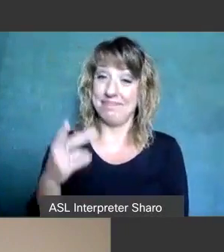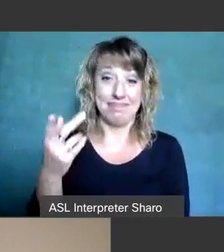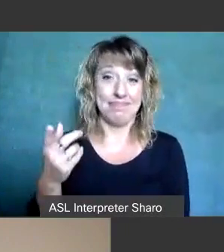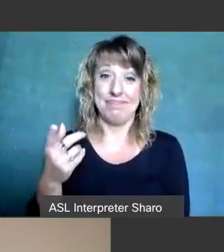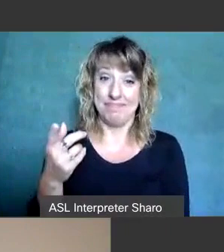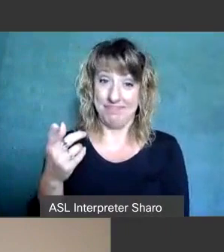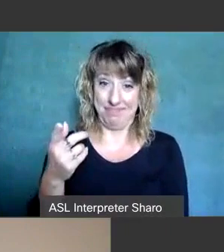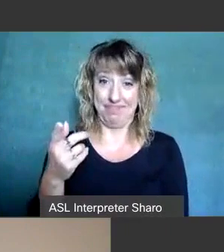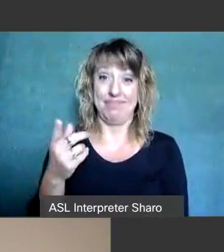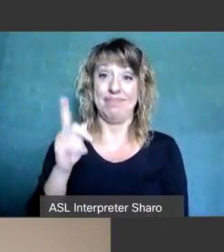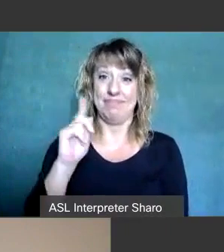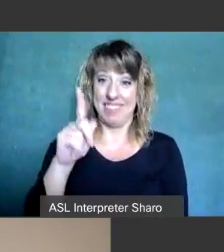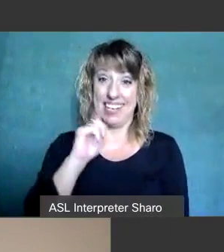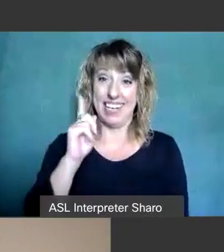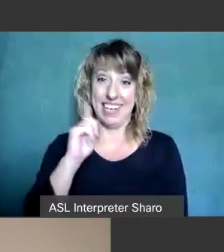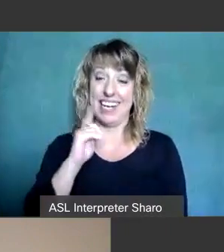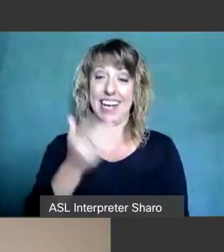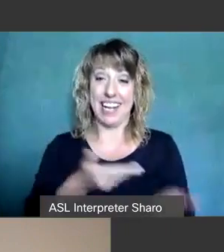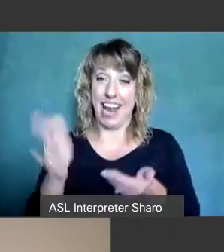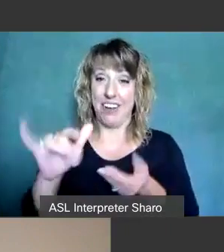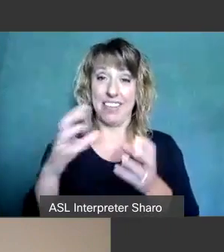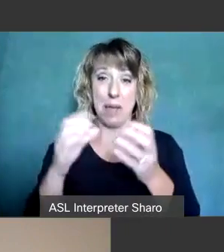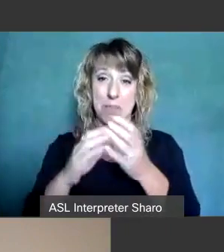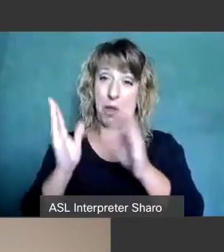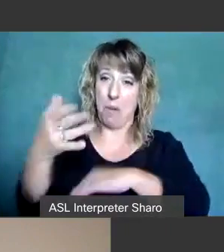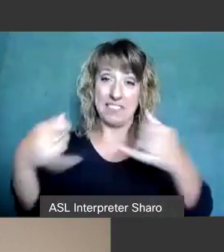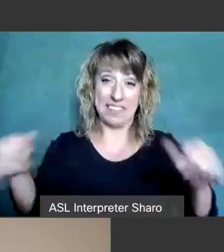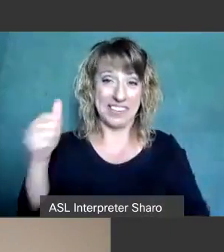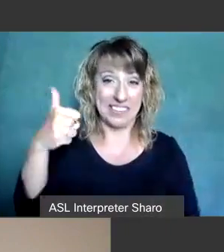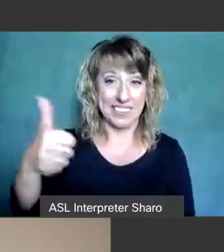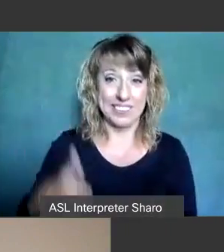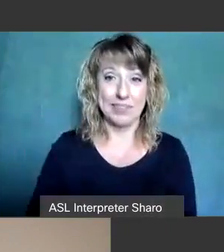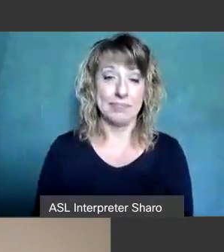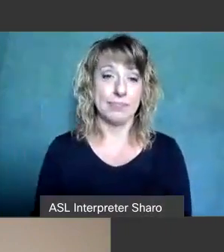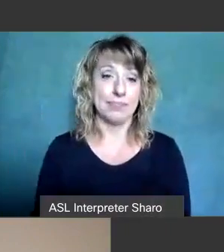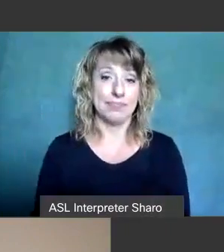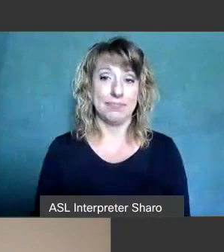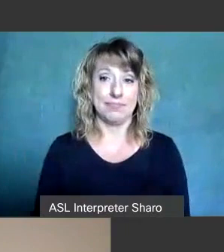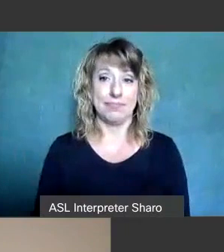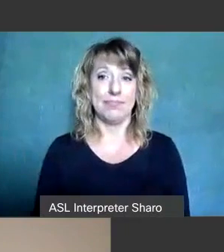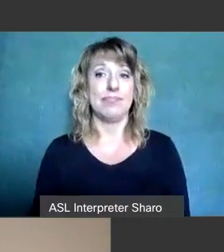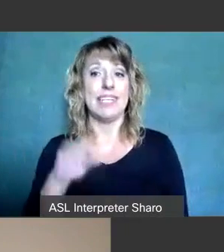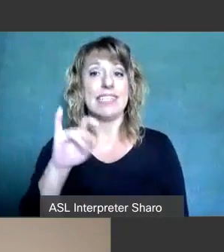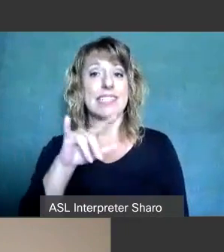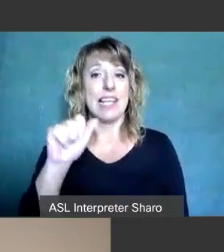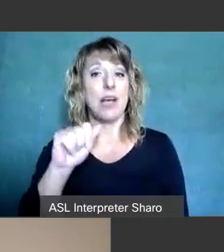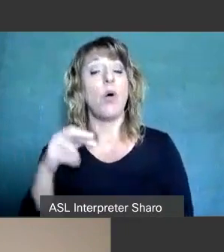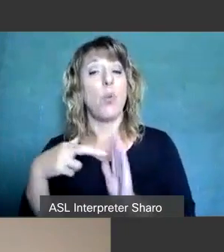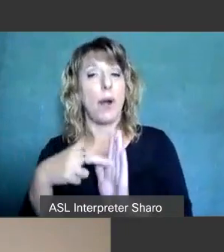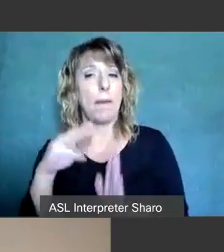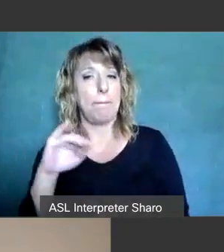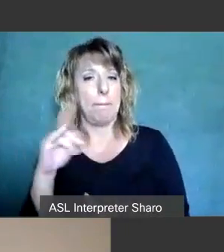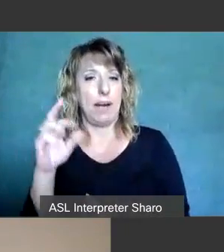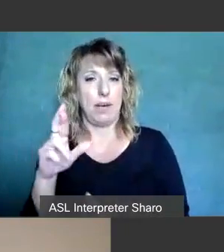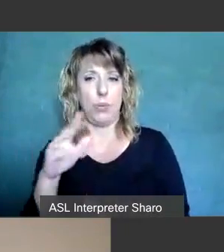carried the ball across the finish line and and so now that's that's the law yeah representative miller has been an incredible